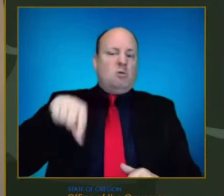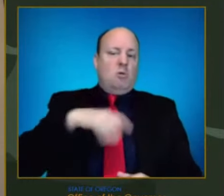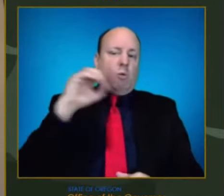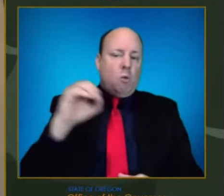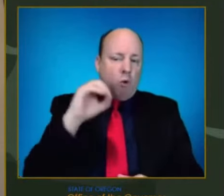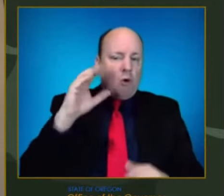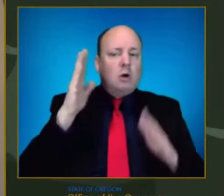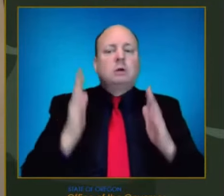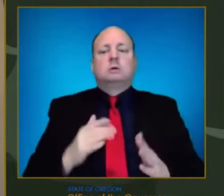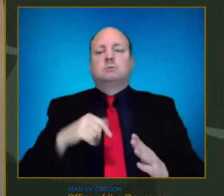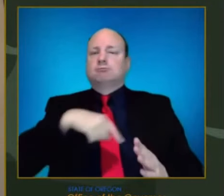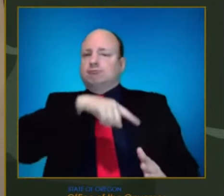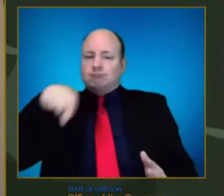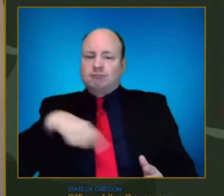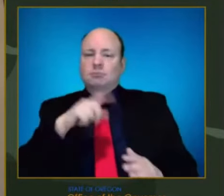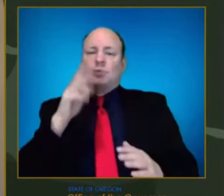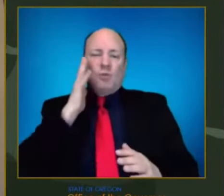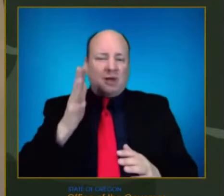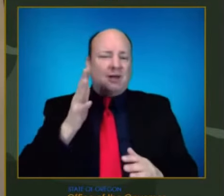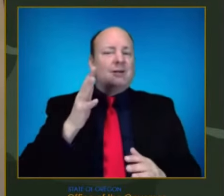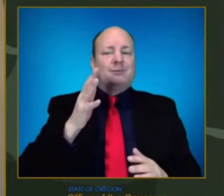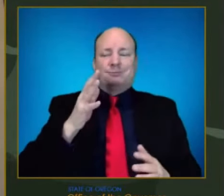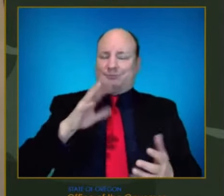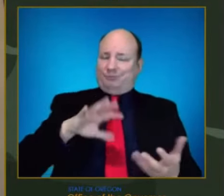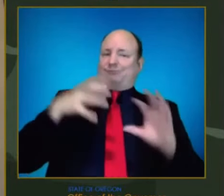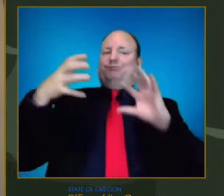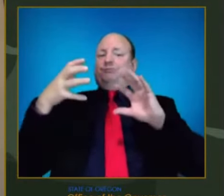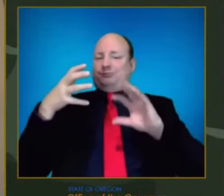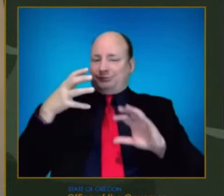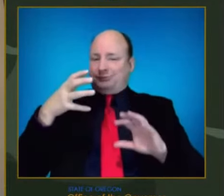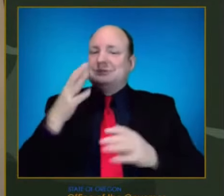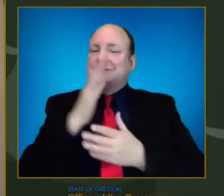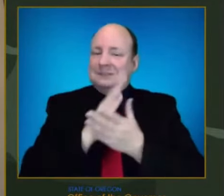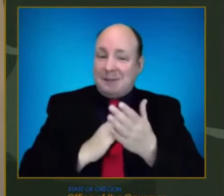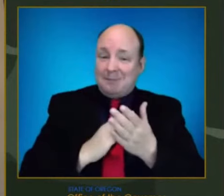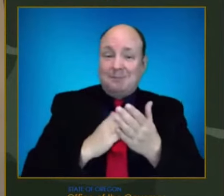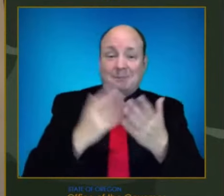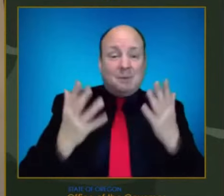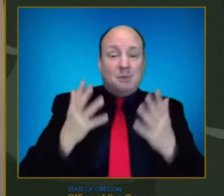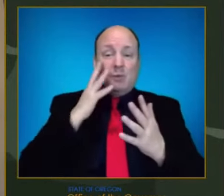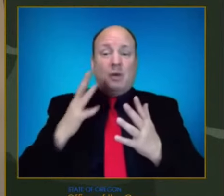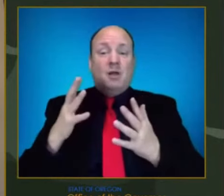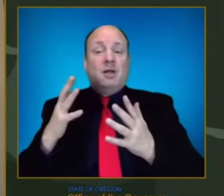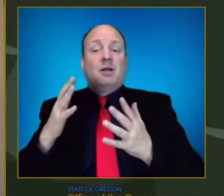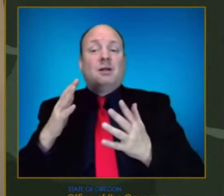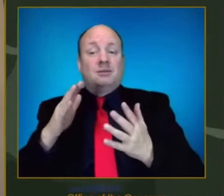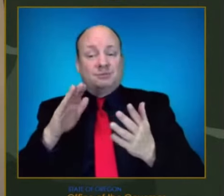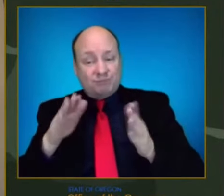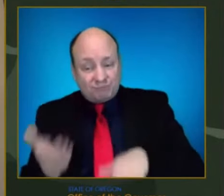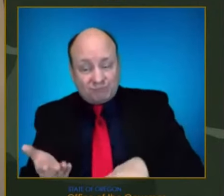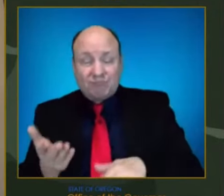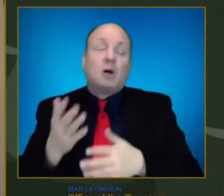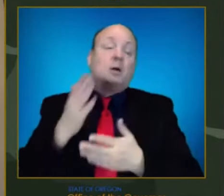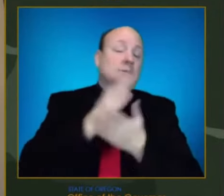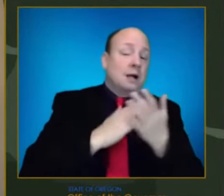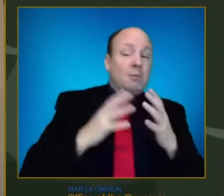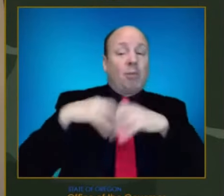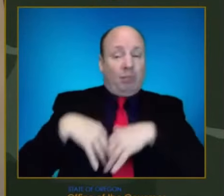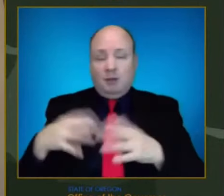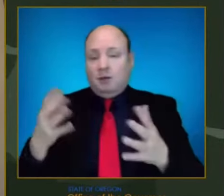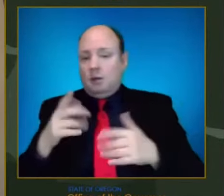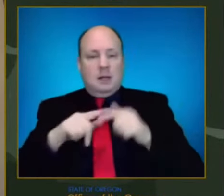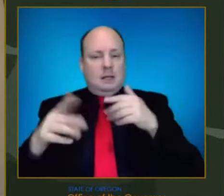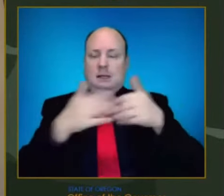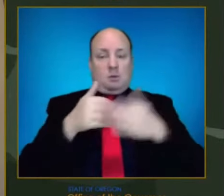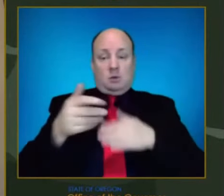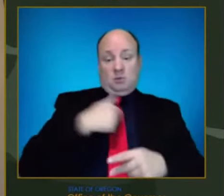disruptive. This is going to cause some tragedies, but together, if we all take actions to protect ourselves and the loved ones around us. Dr. We're